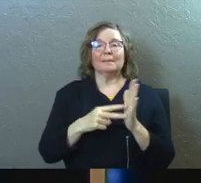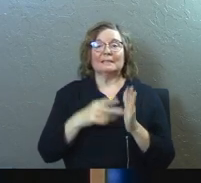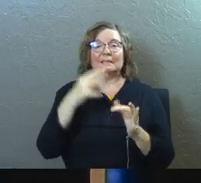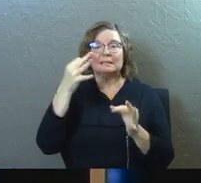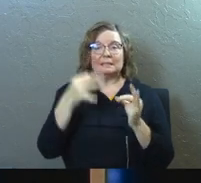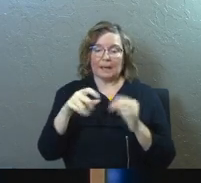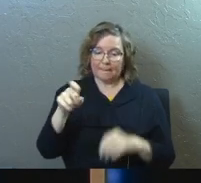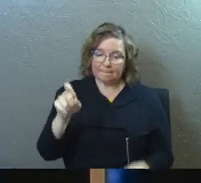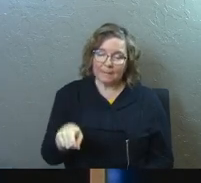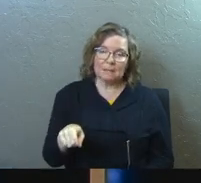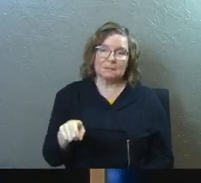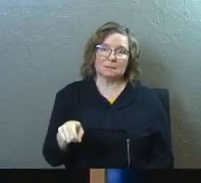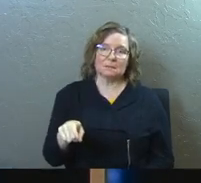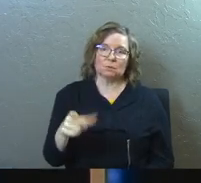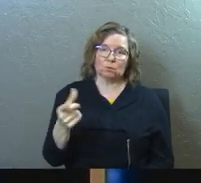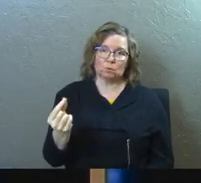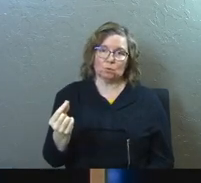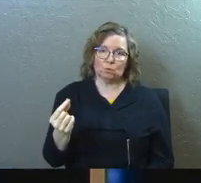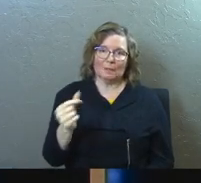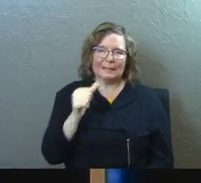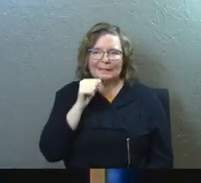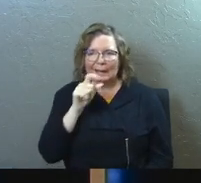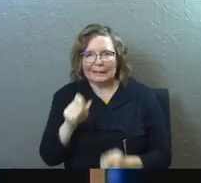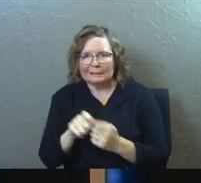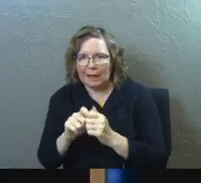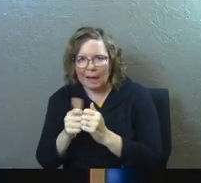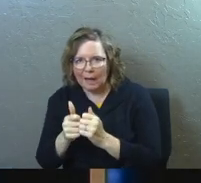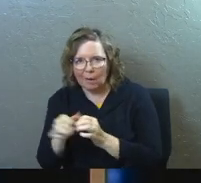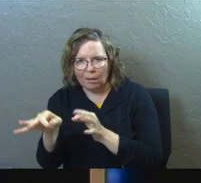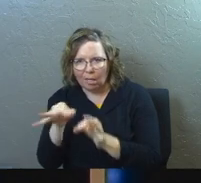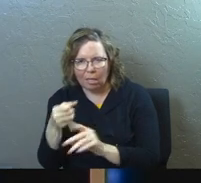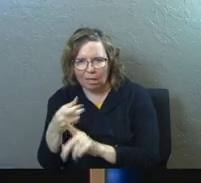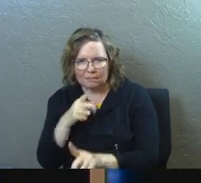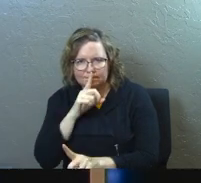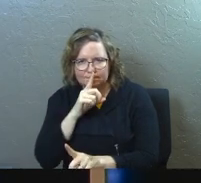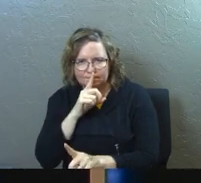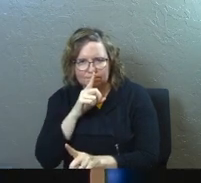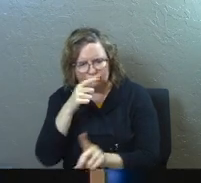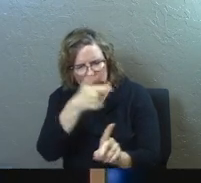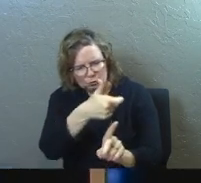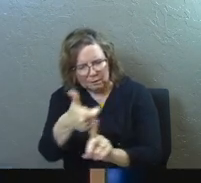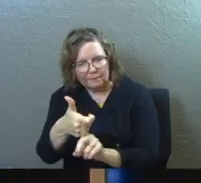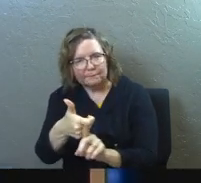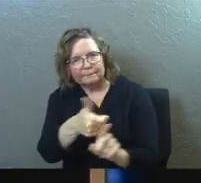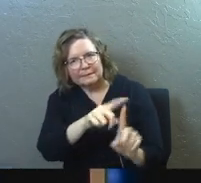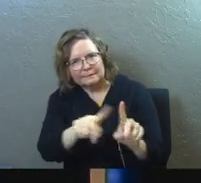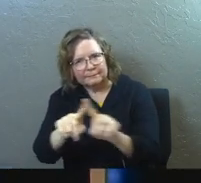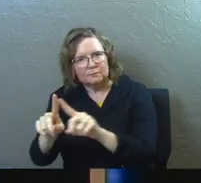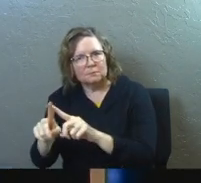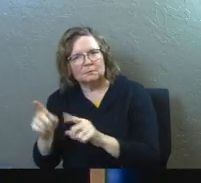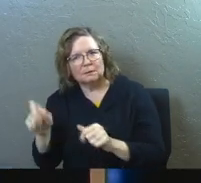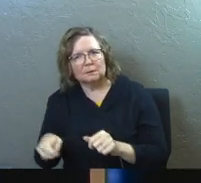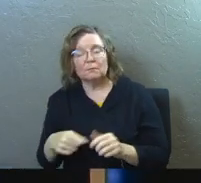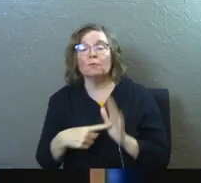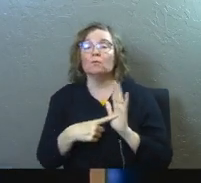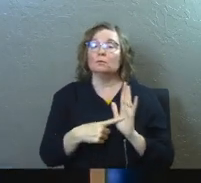be done more than this is exactly how to do it. I'll give you an example.